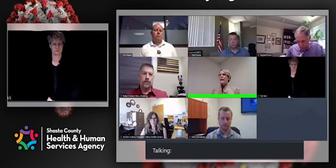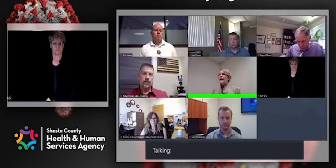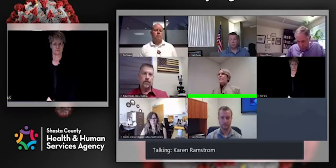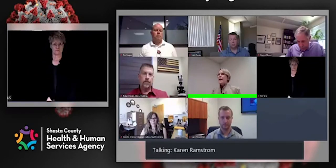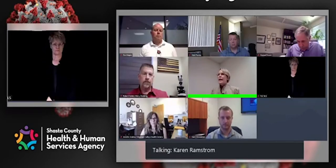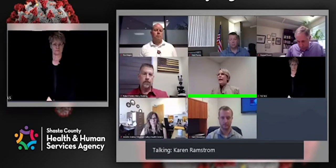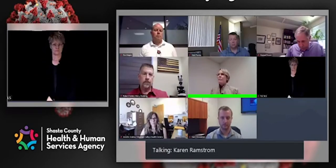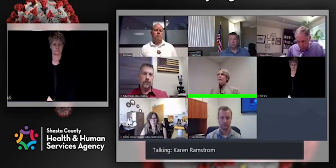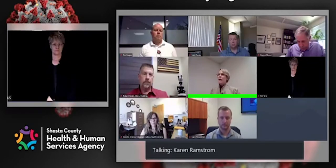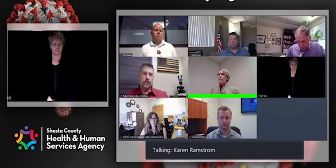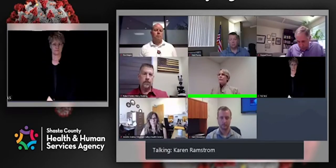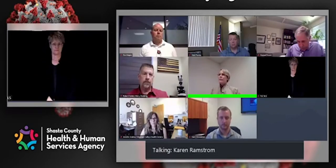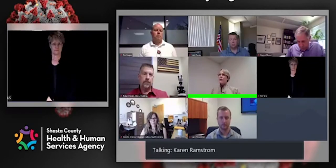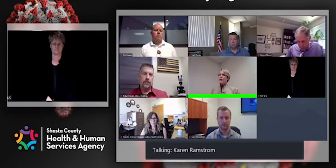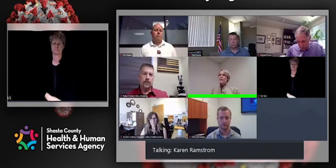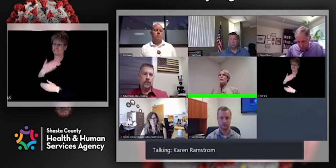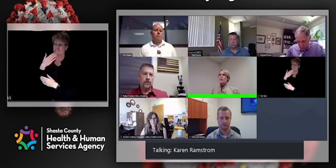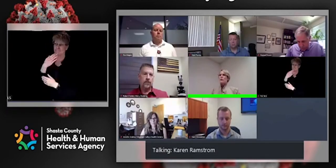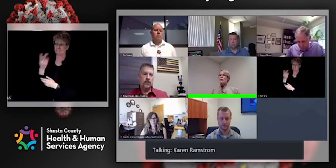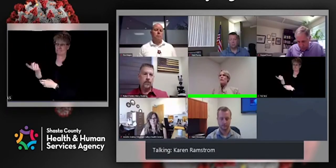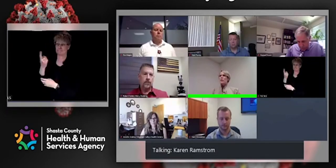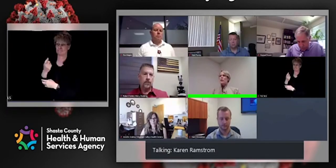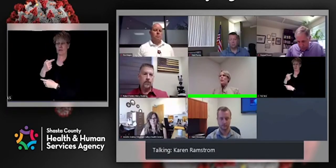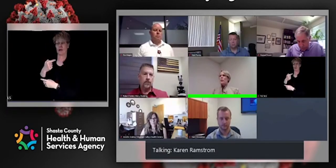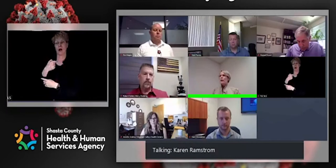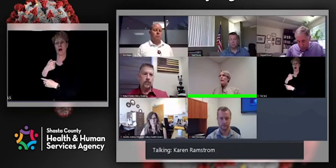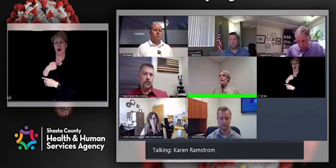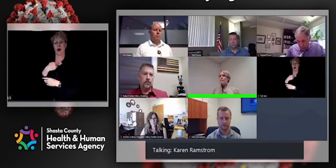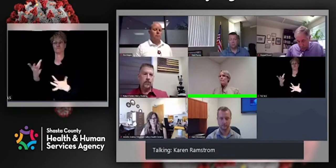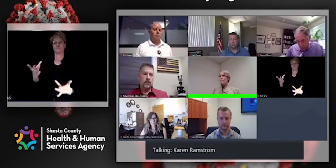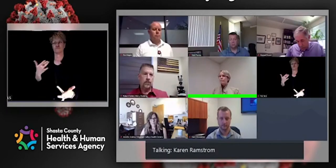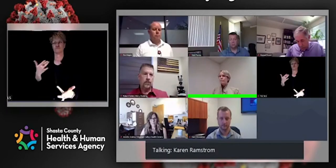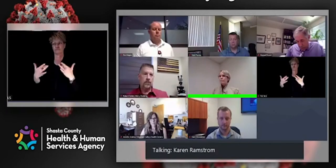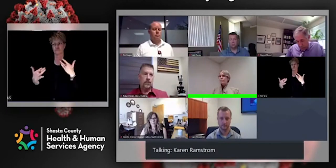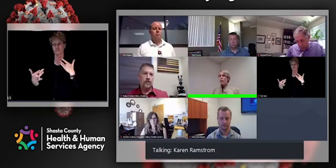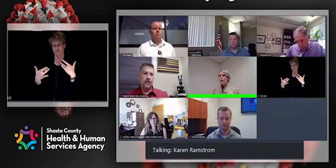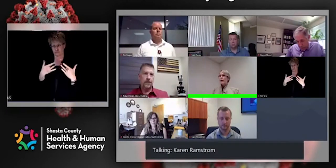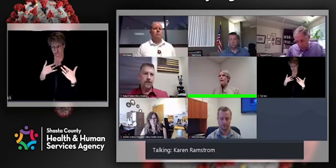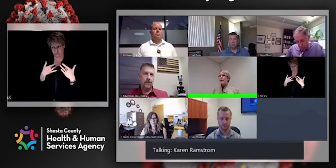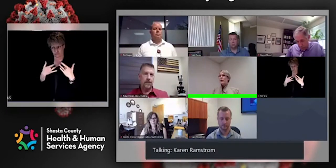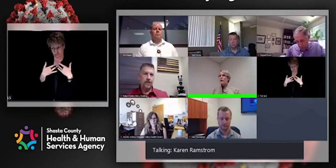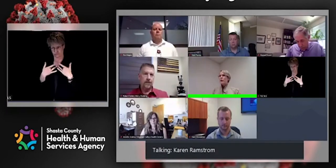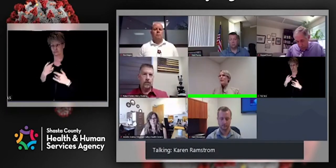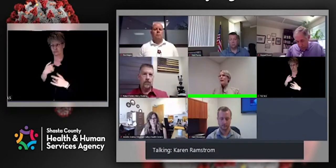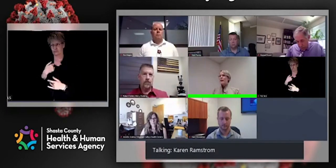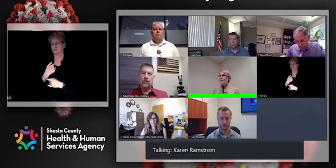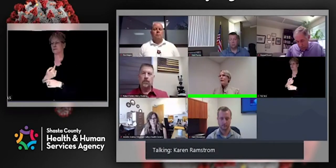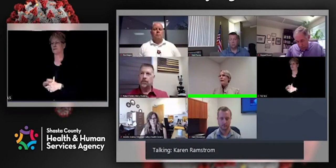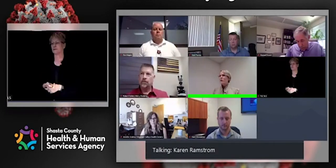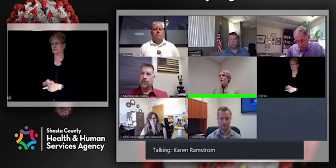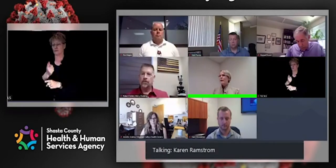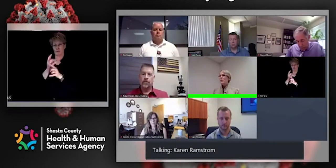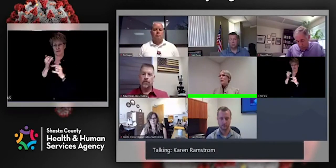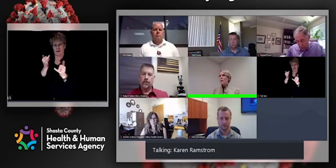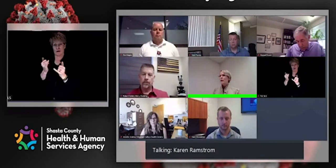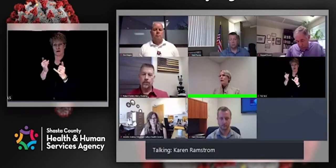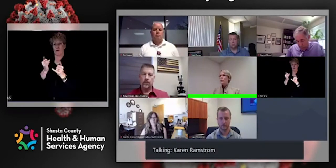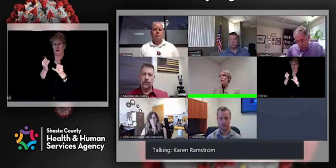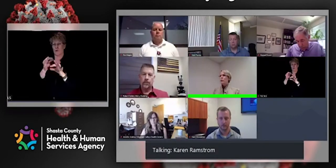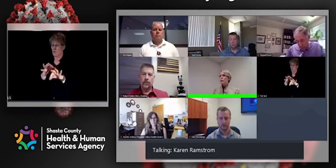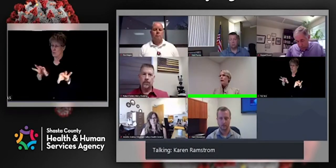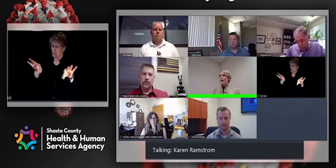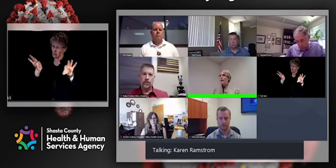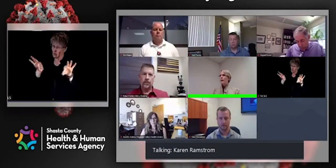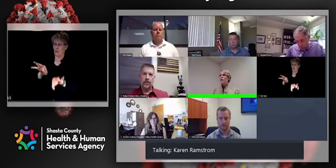Thanks, Mike. I'm very concerned. You know, we're at a kind of a critical time right now because we